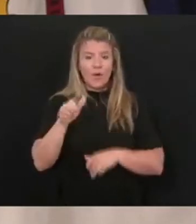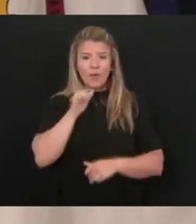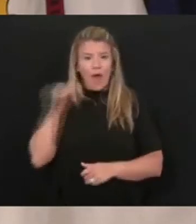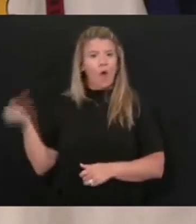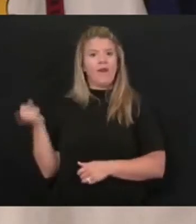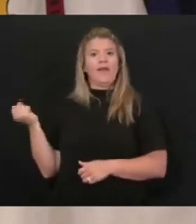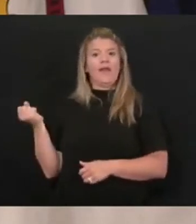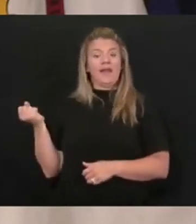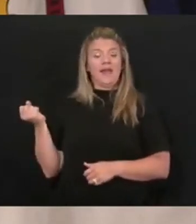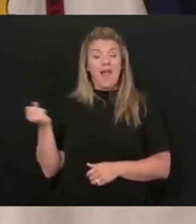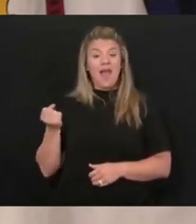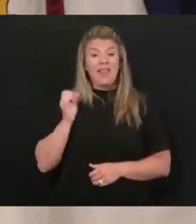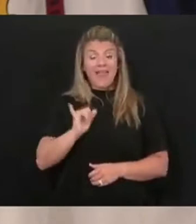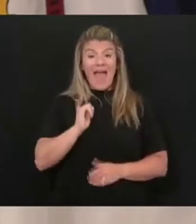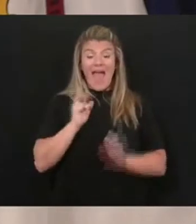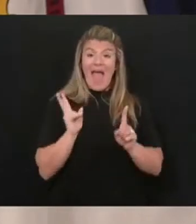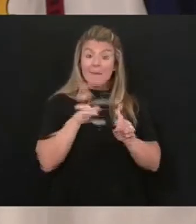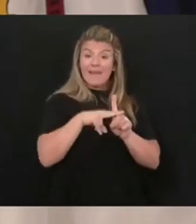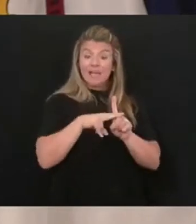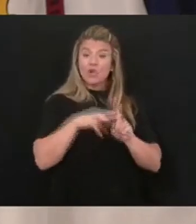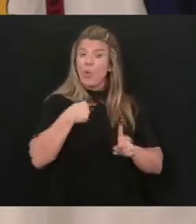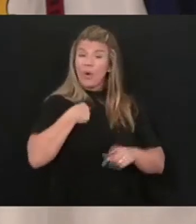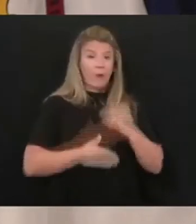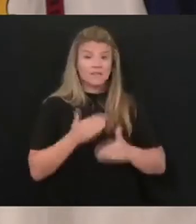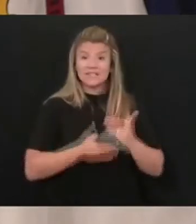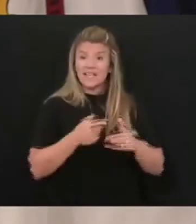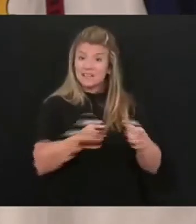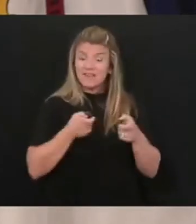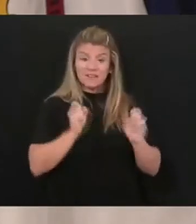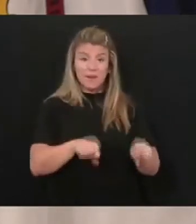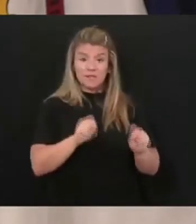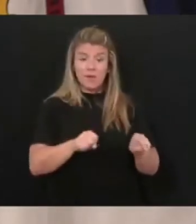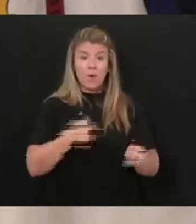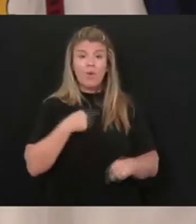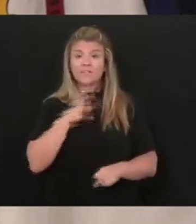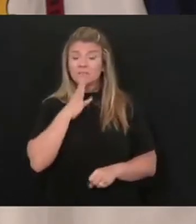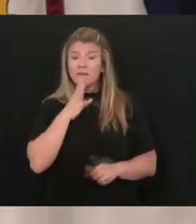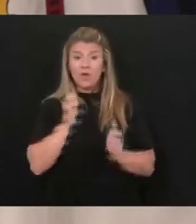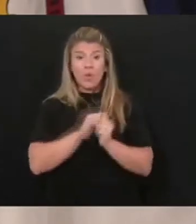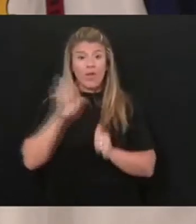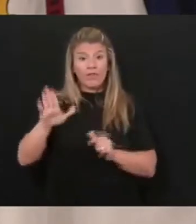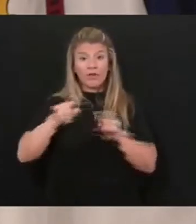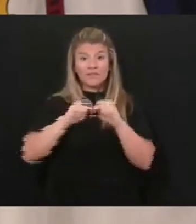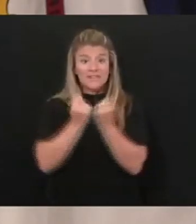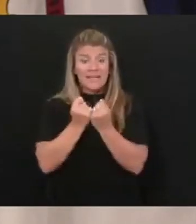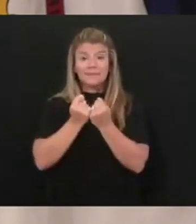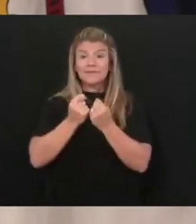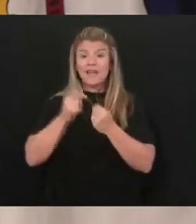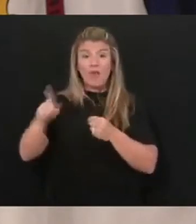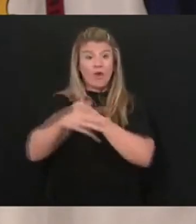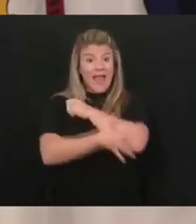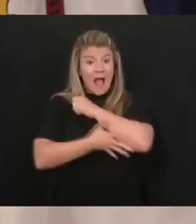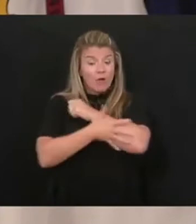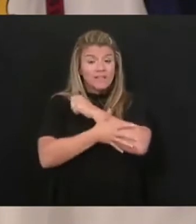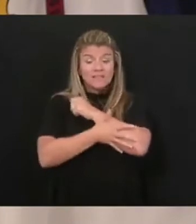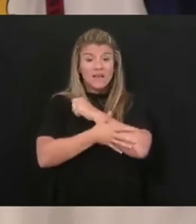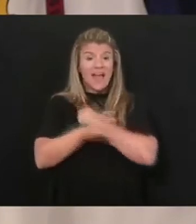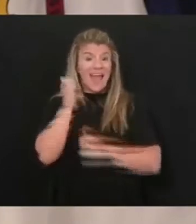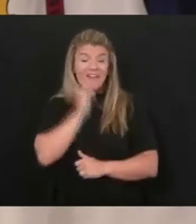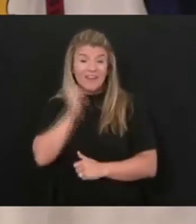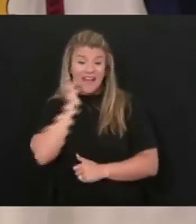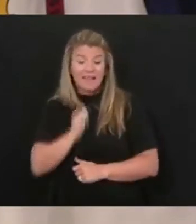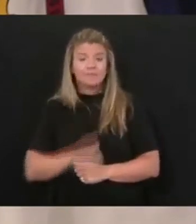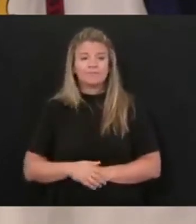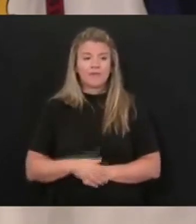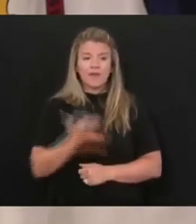applications just as fast as we can. We're talking to the municipal leagues. We're talking to the counties nonstop. I want to read you another